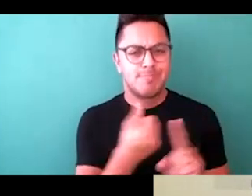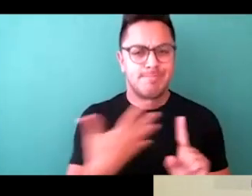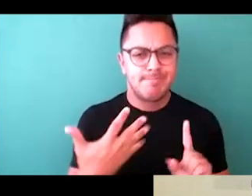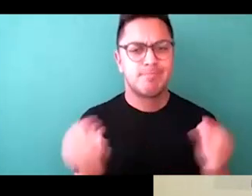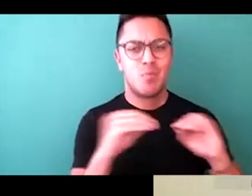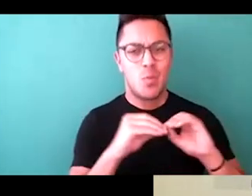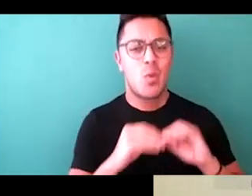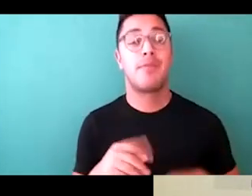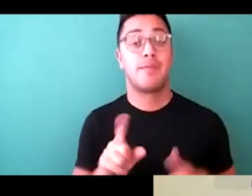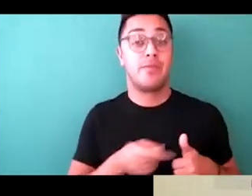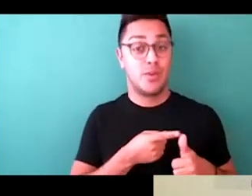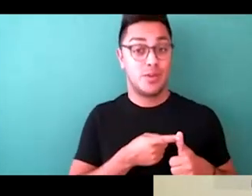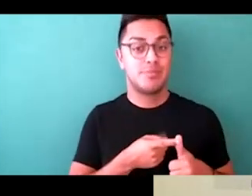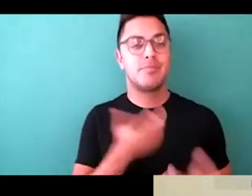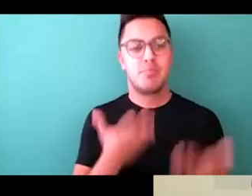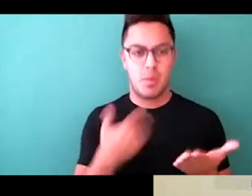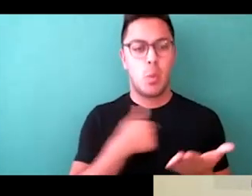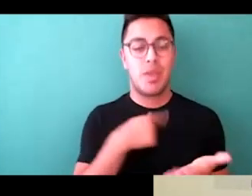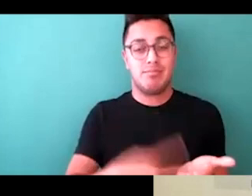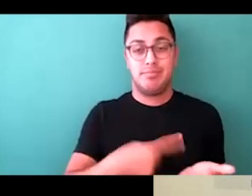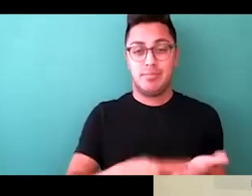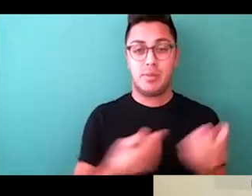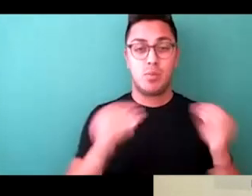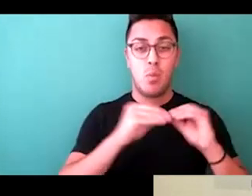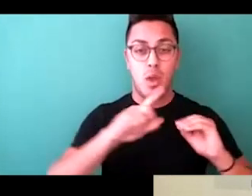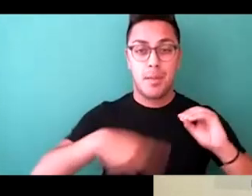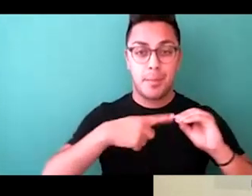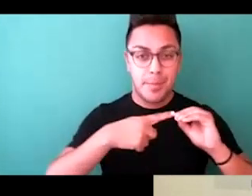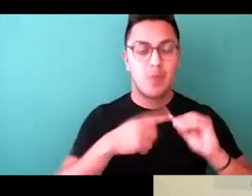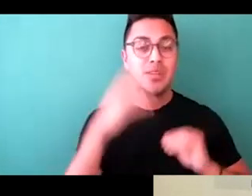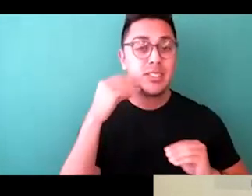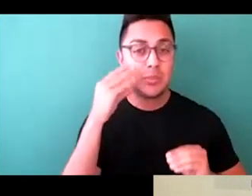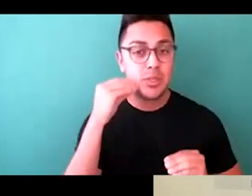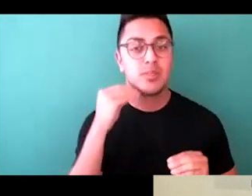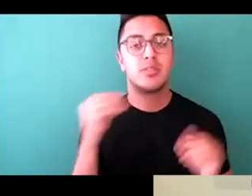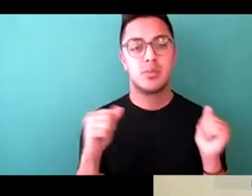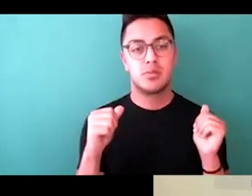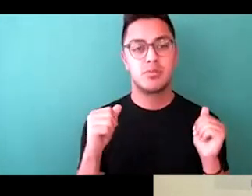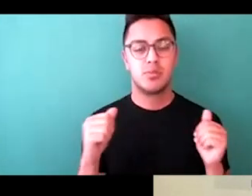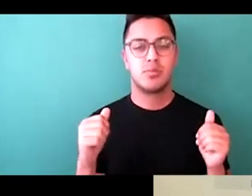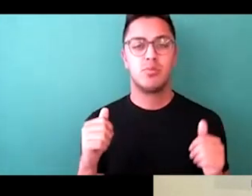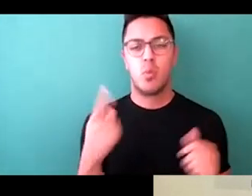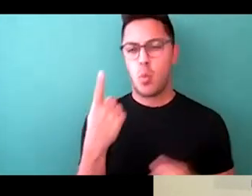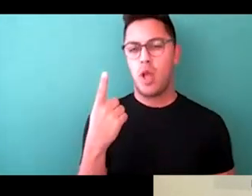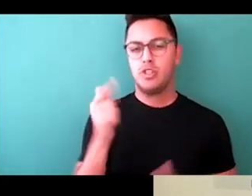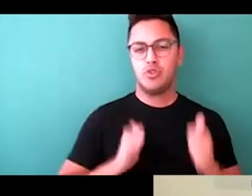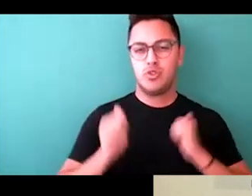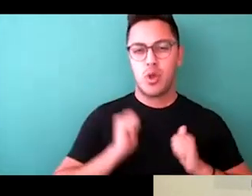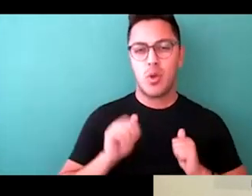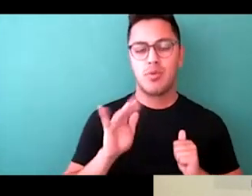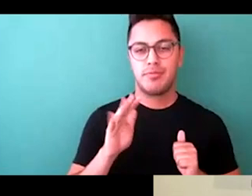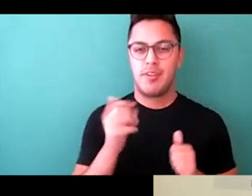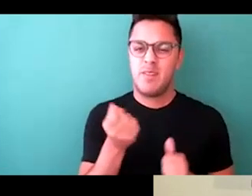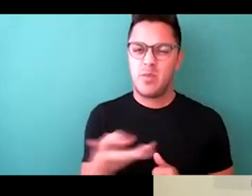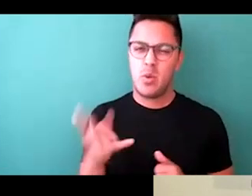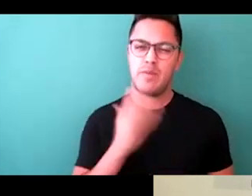The first is maybe we can talk through the experience that we had. One of our shows was actually a few of